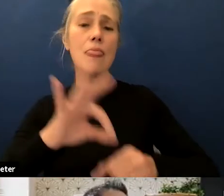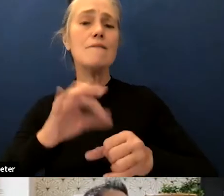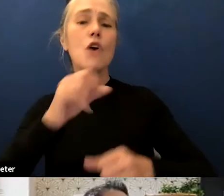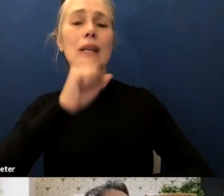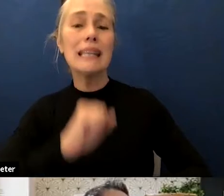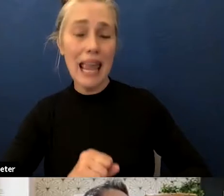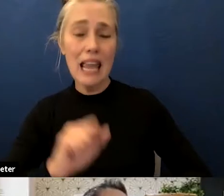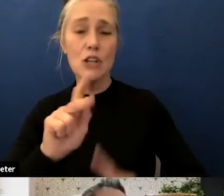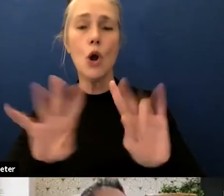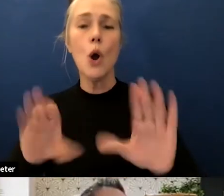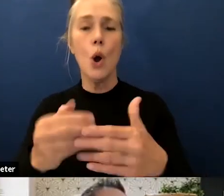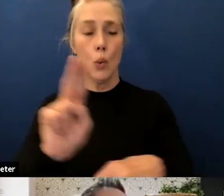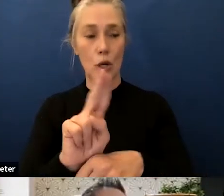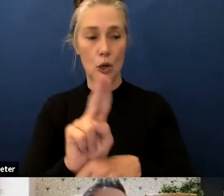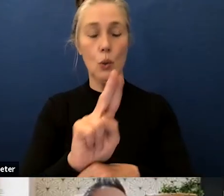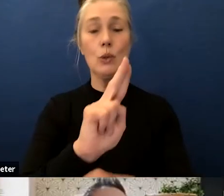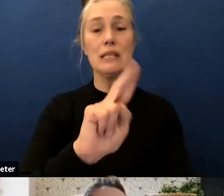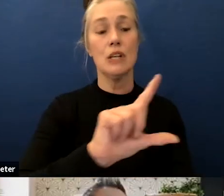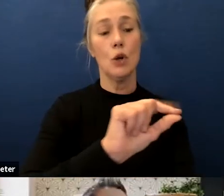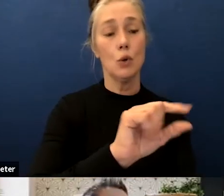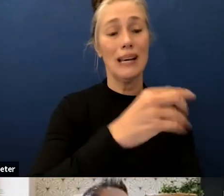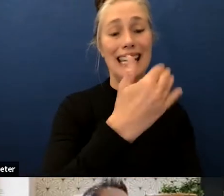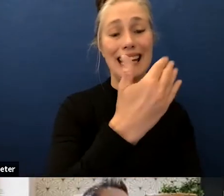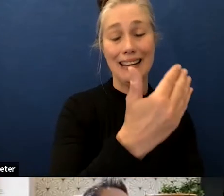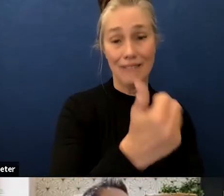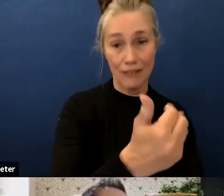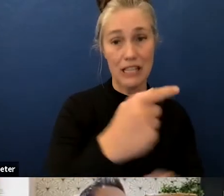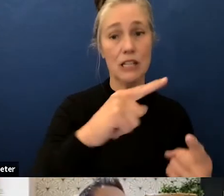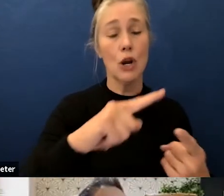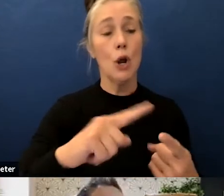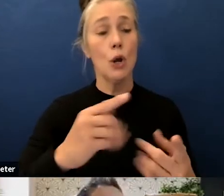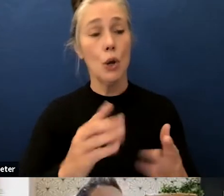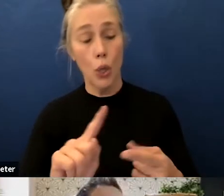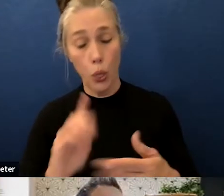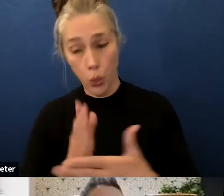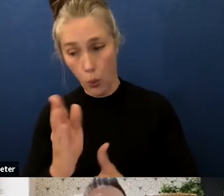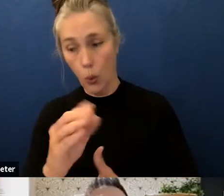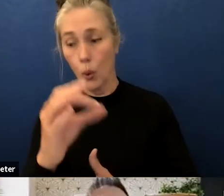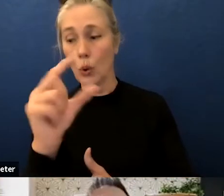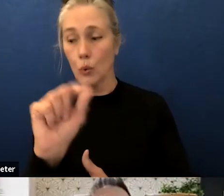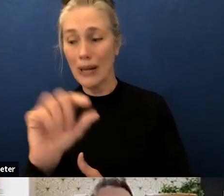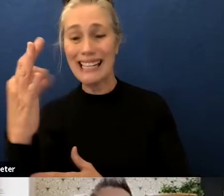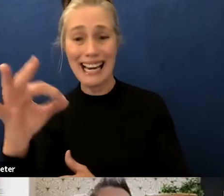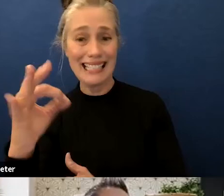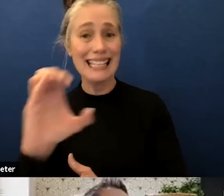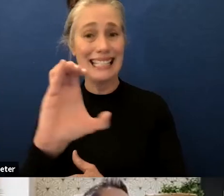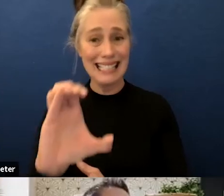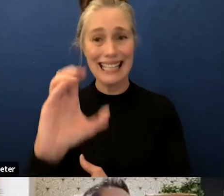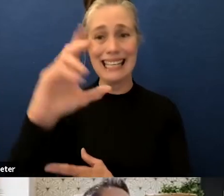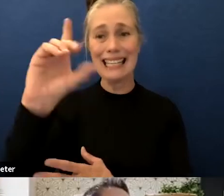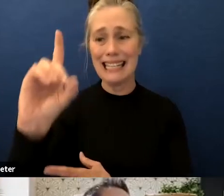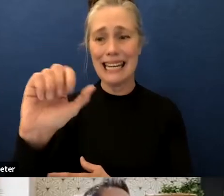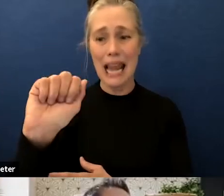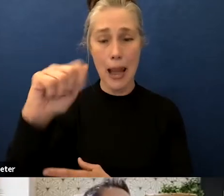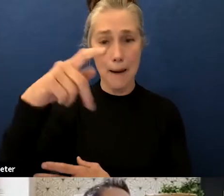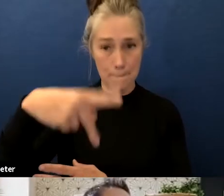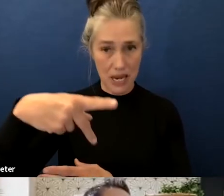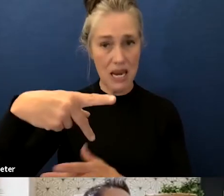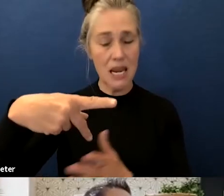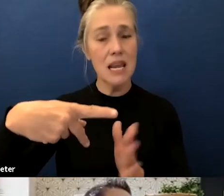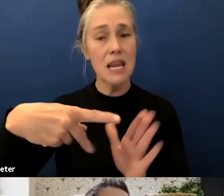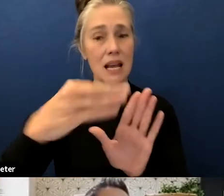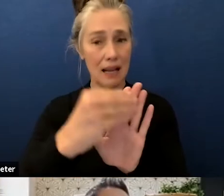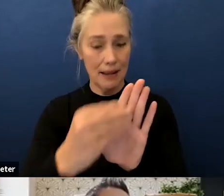use the 2015 through 2019 cvap and uh this is important again just to kind of look at the spread of what